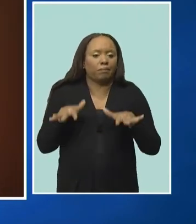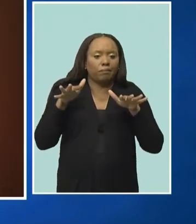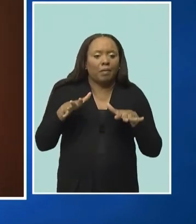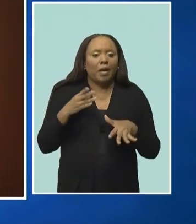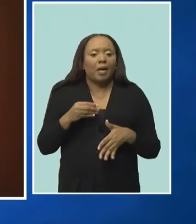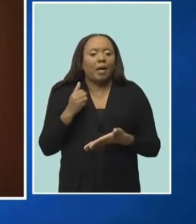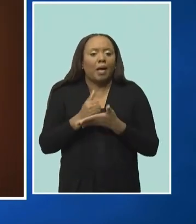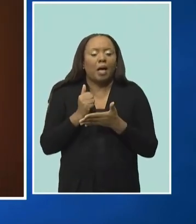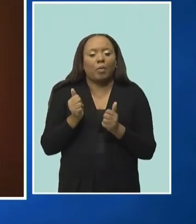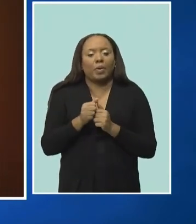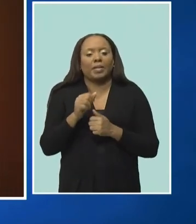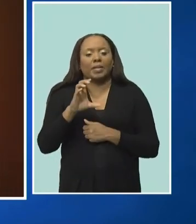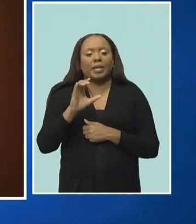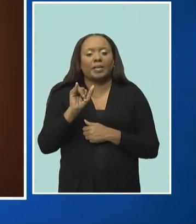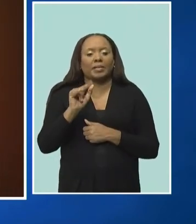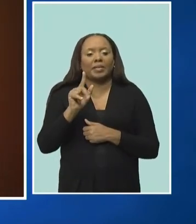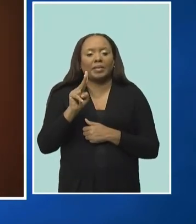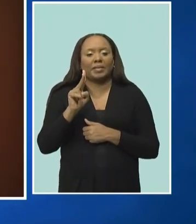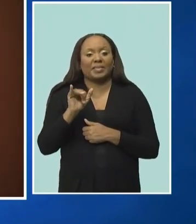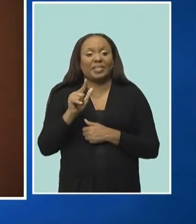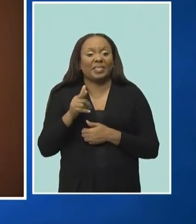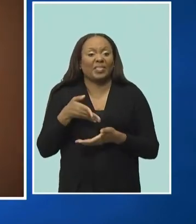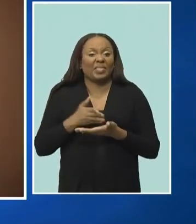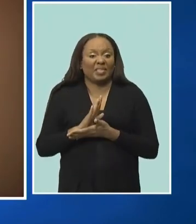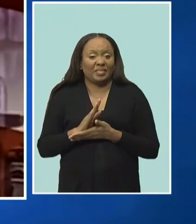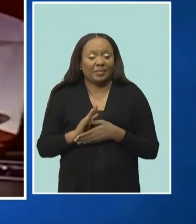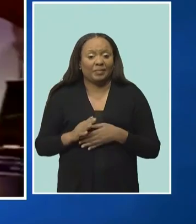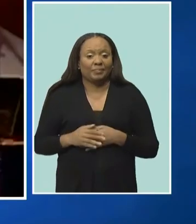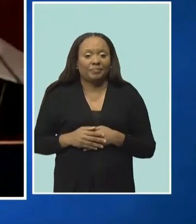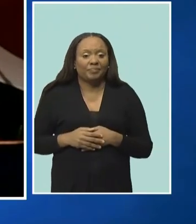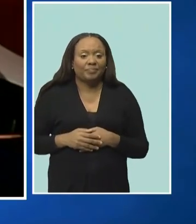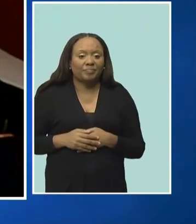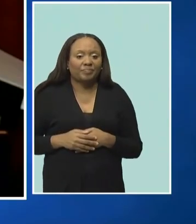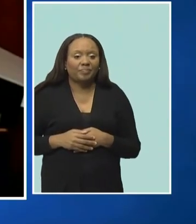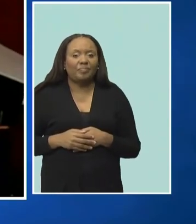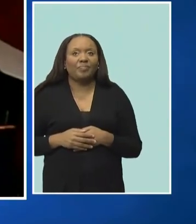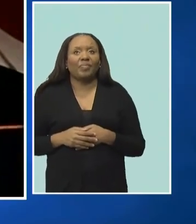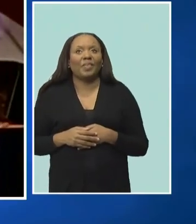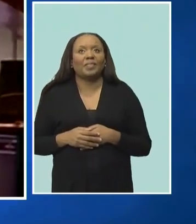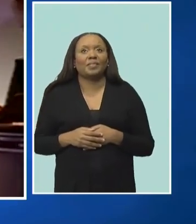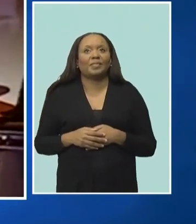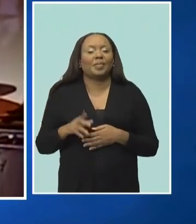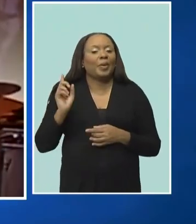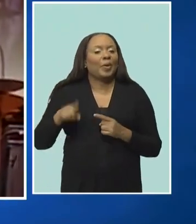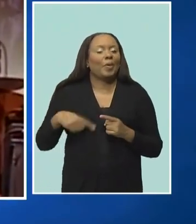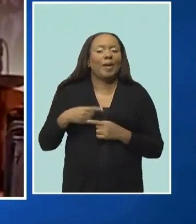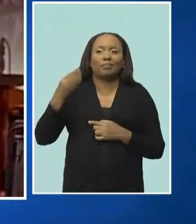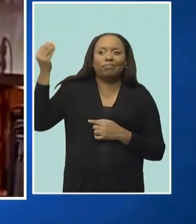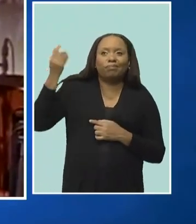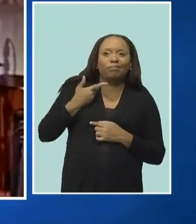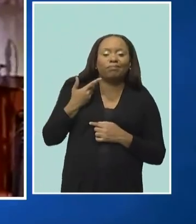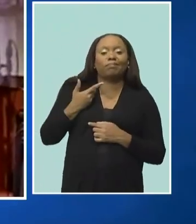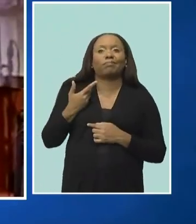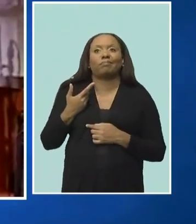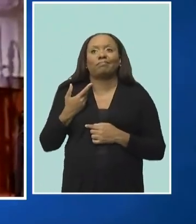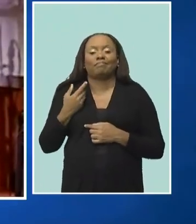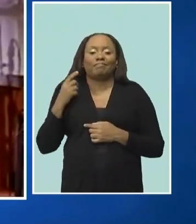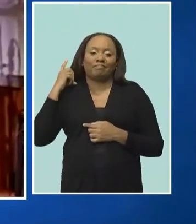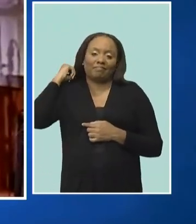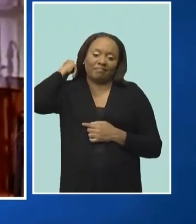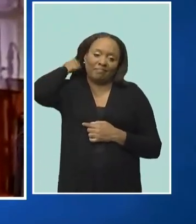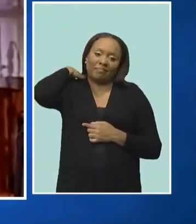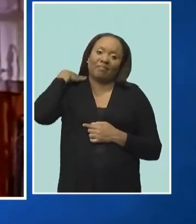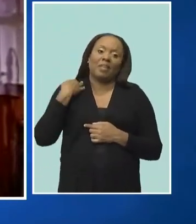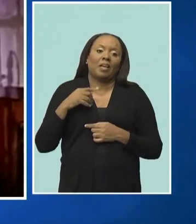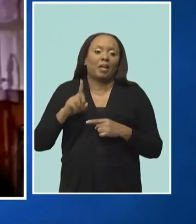mediator for the civil rights movement. And news of Belafonte's passing triggered memories for many here